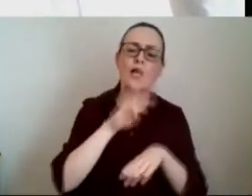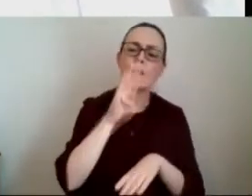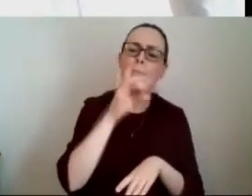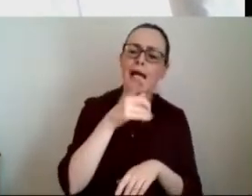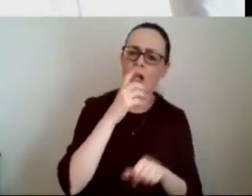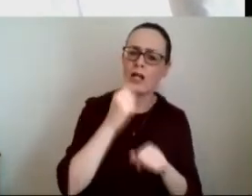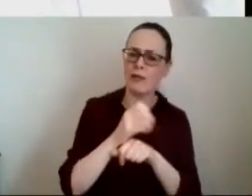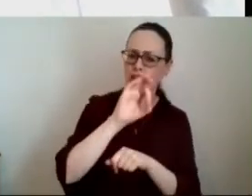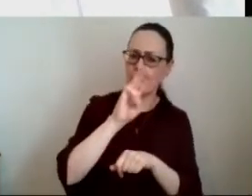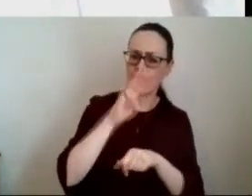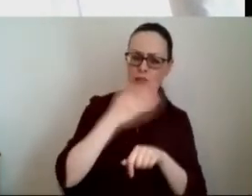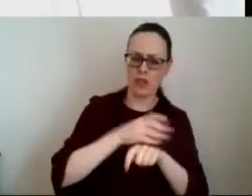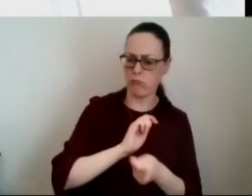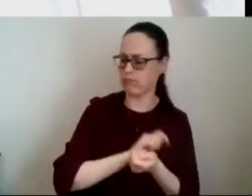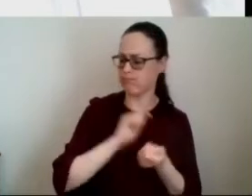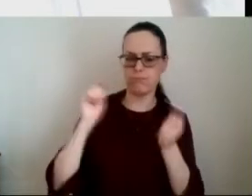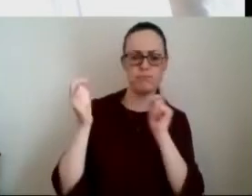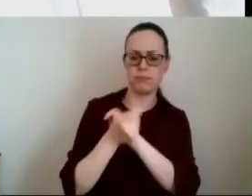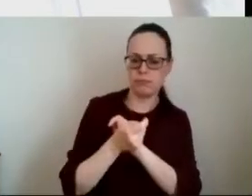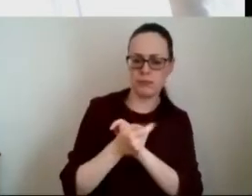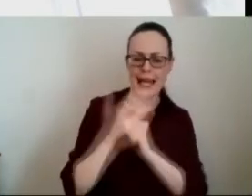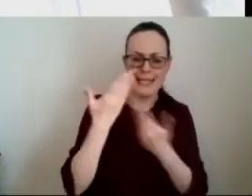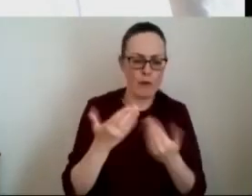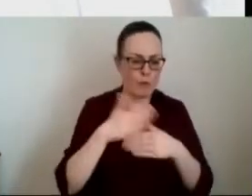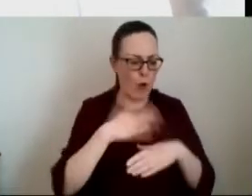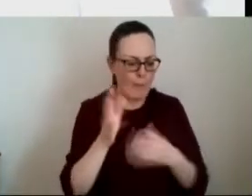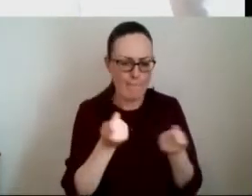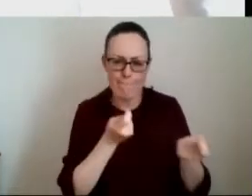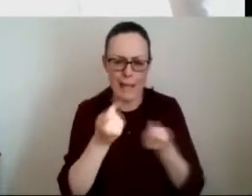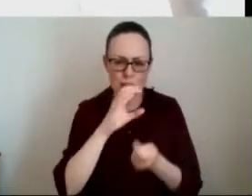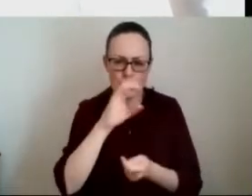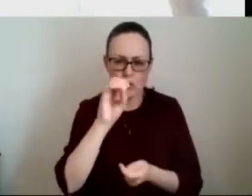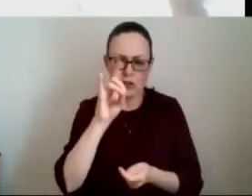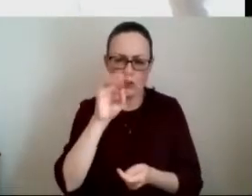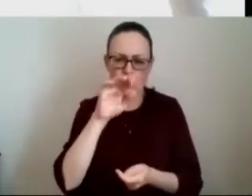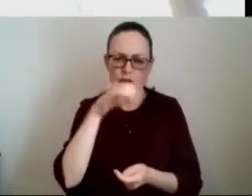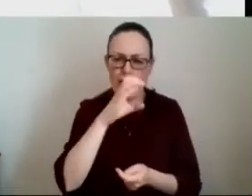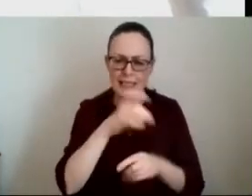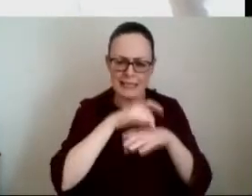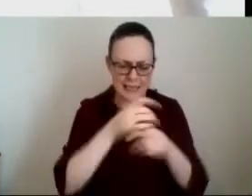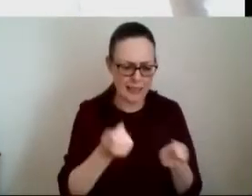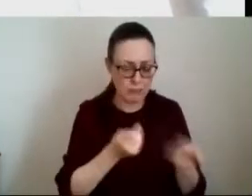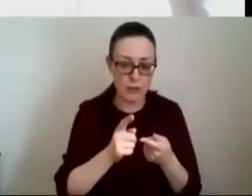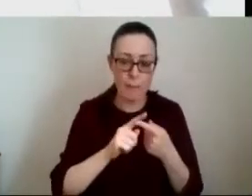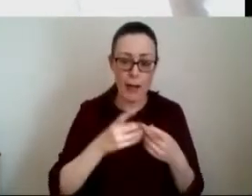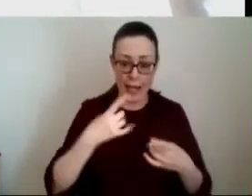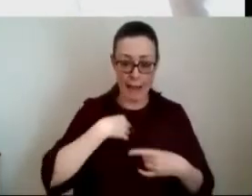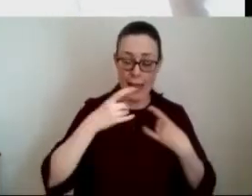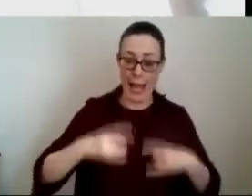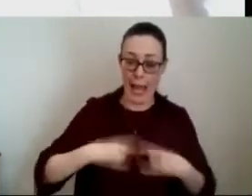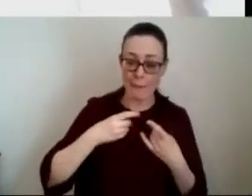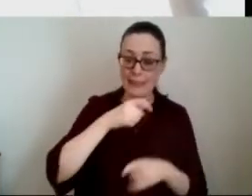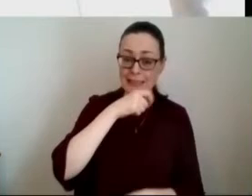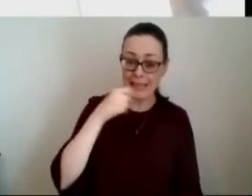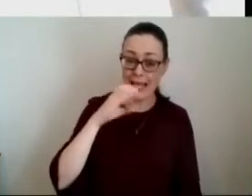changed and has has become more about managing chronic diseases than maybe it did 30 years ago and i'm really happy to say cancer